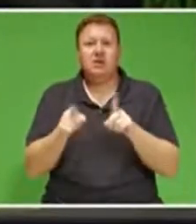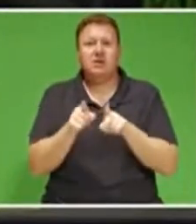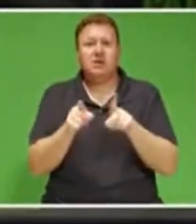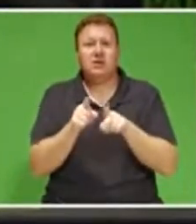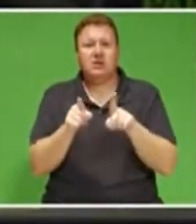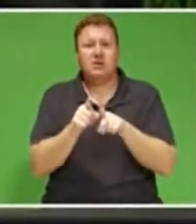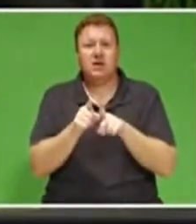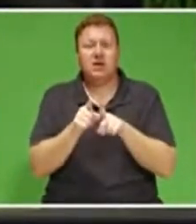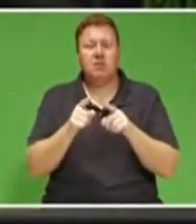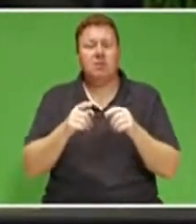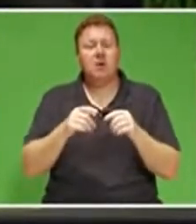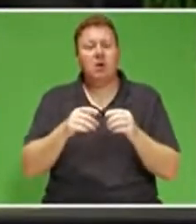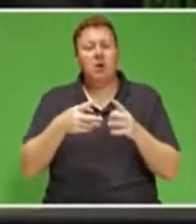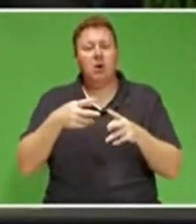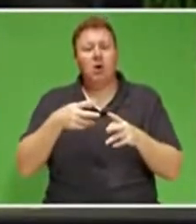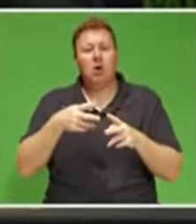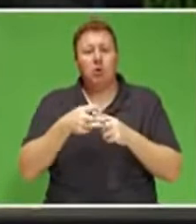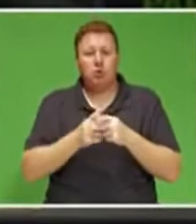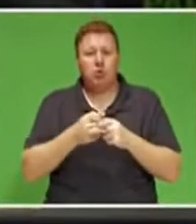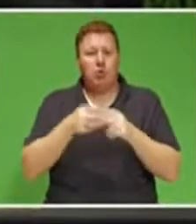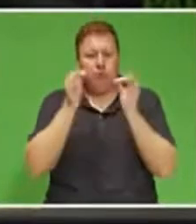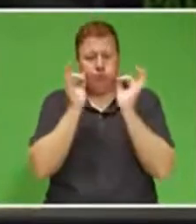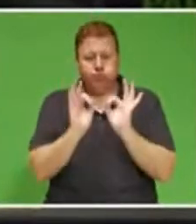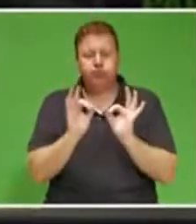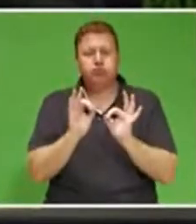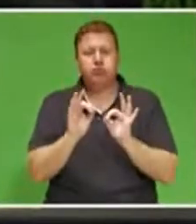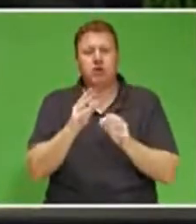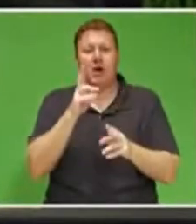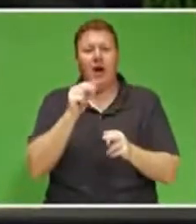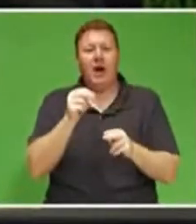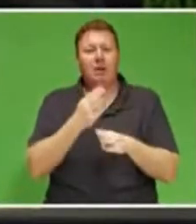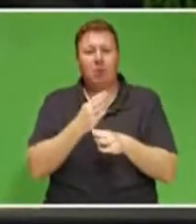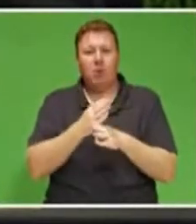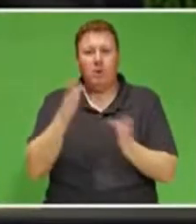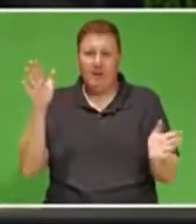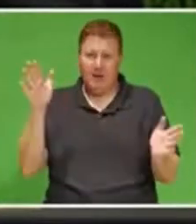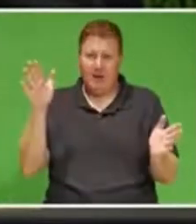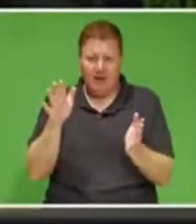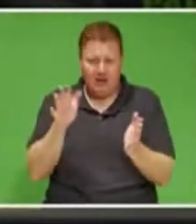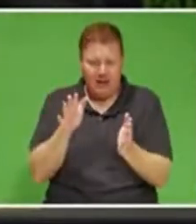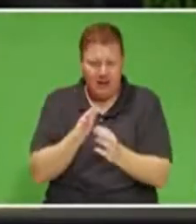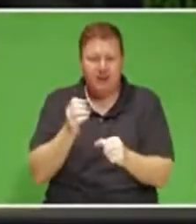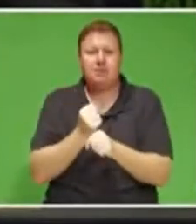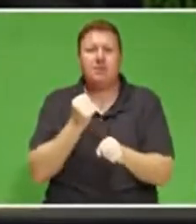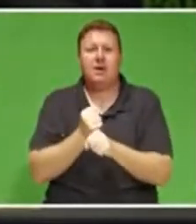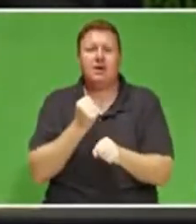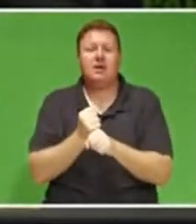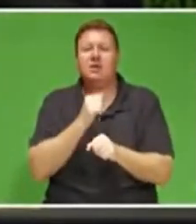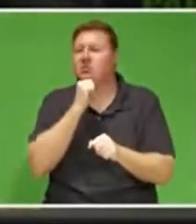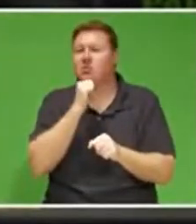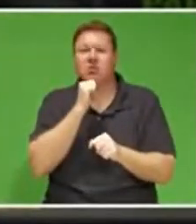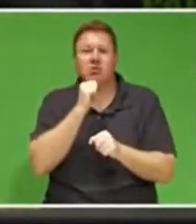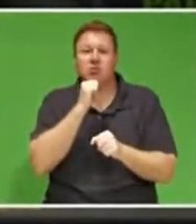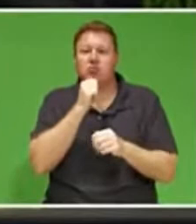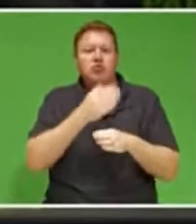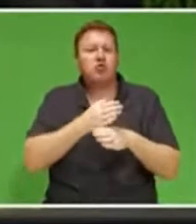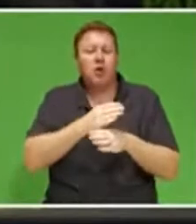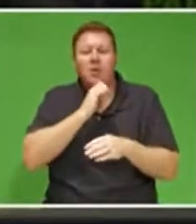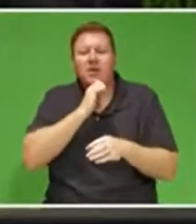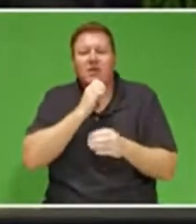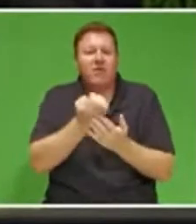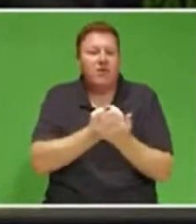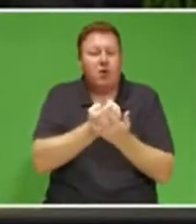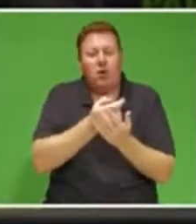effective tool for mitigating unemployment when not enough jobs are being created by the